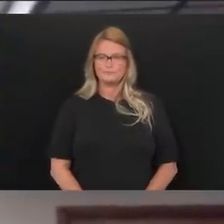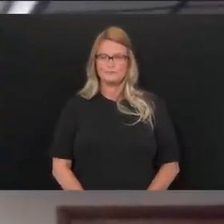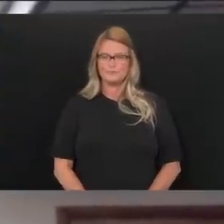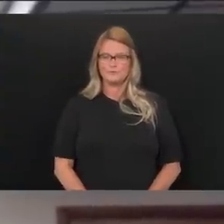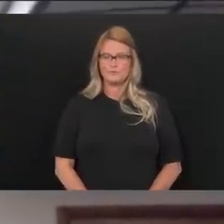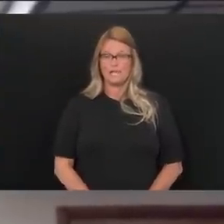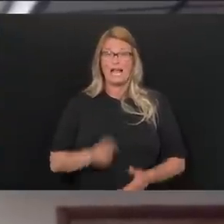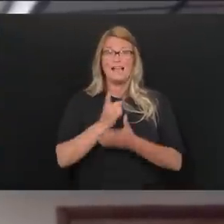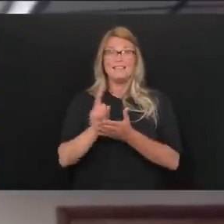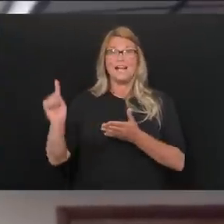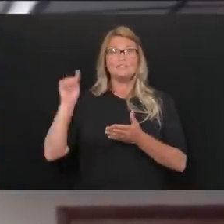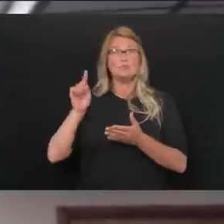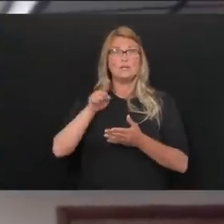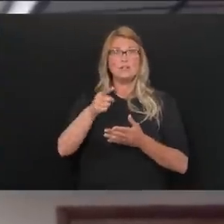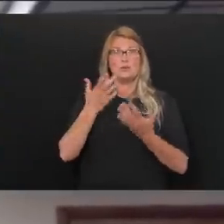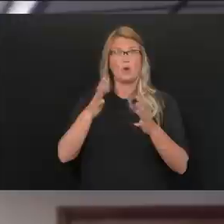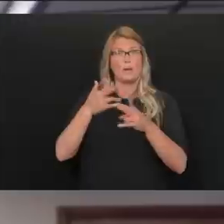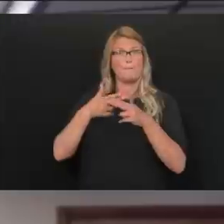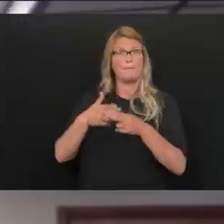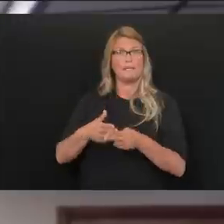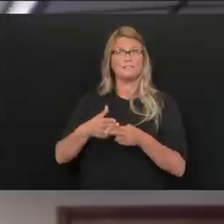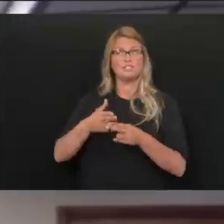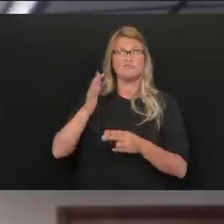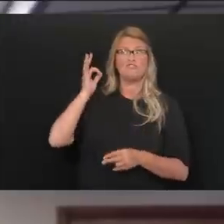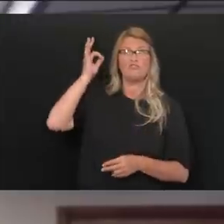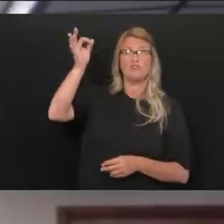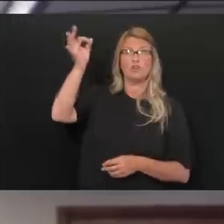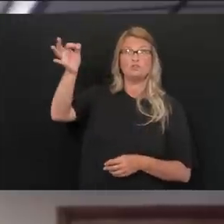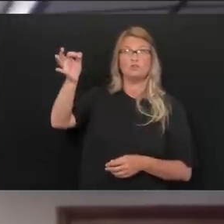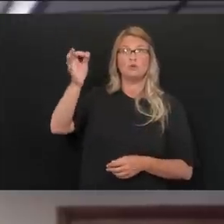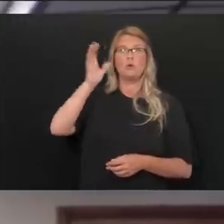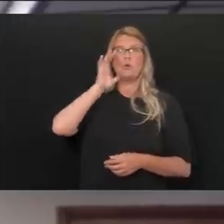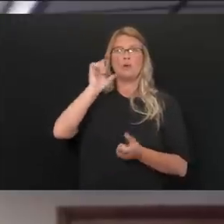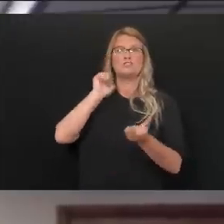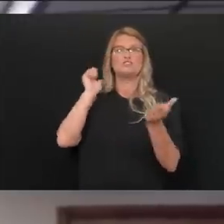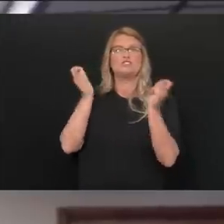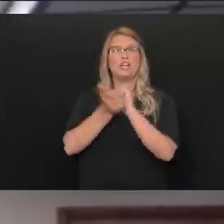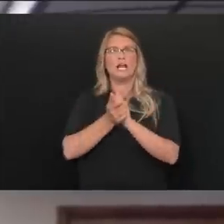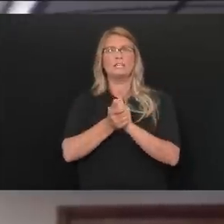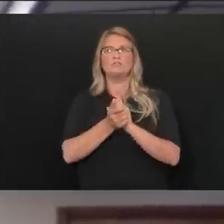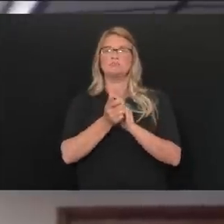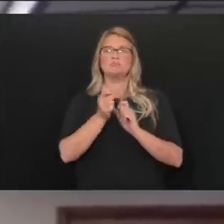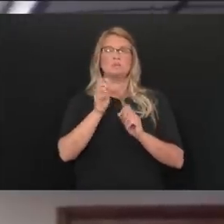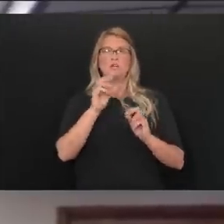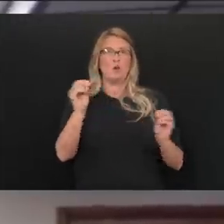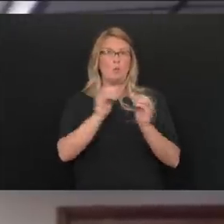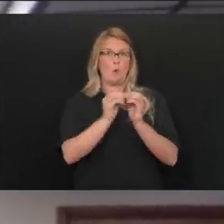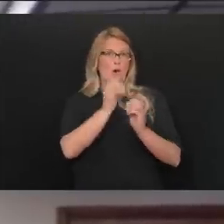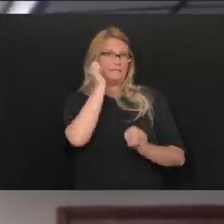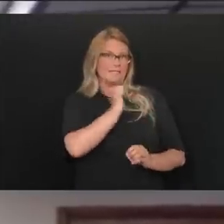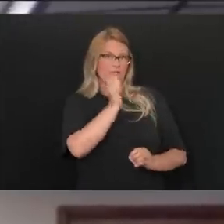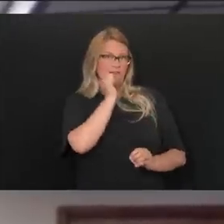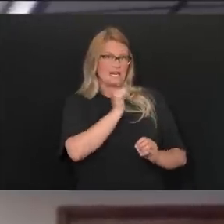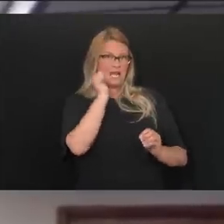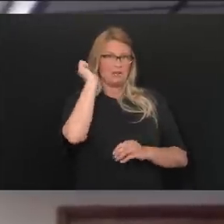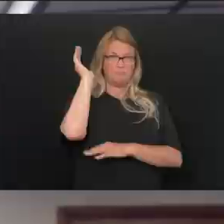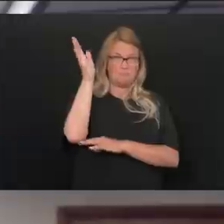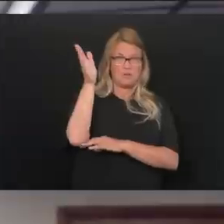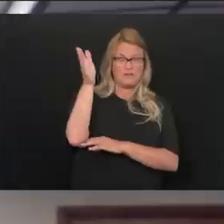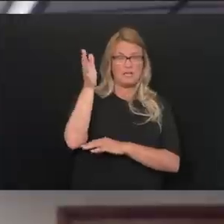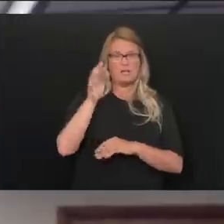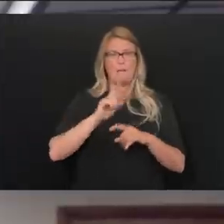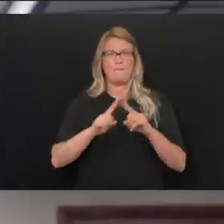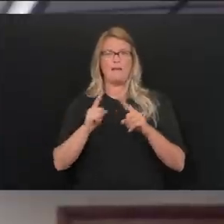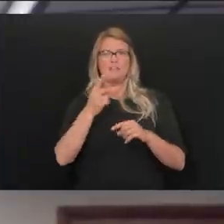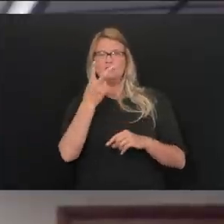indicated that sometime in the near future, you're going to be, you know, switching from a daily briefing format to a two or three times a